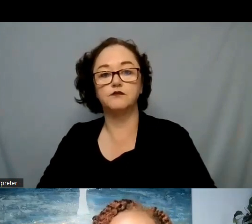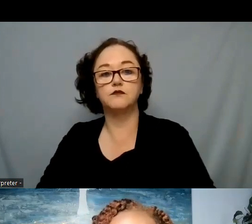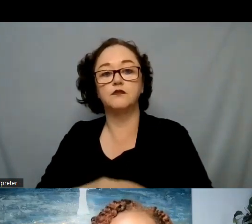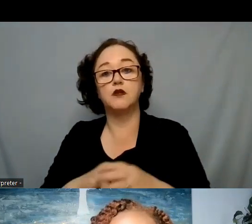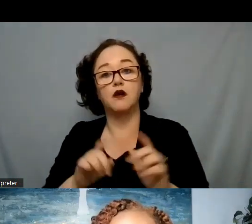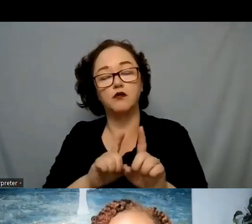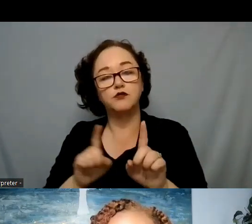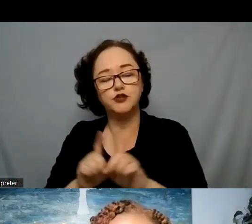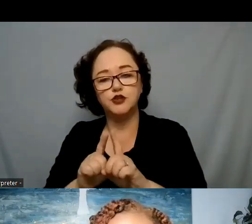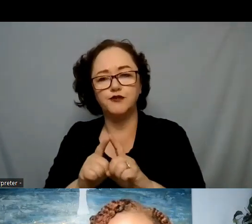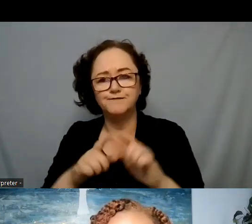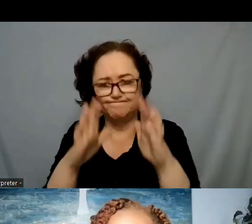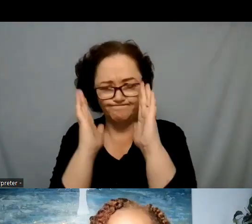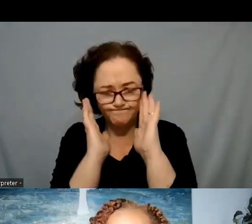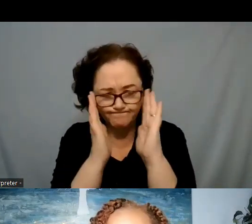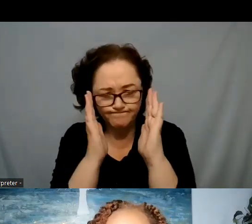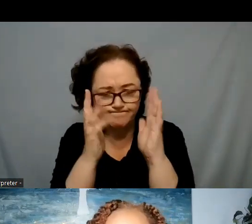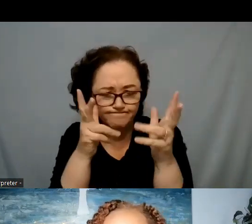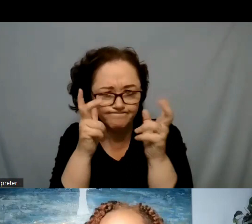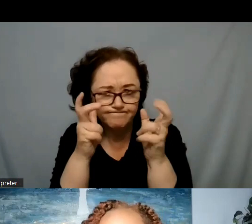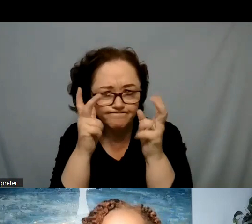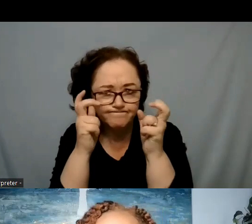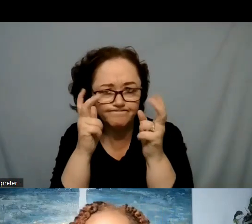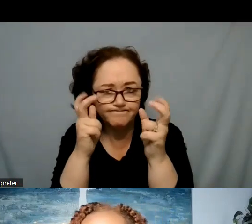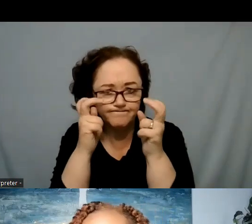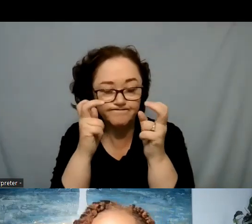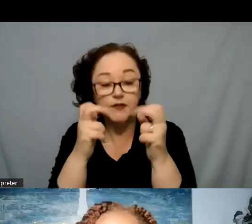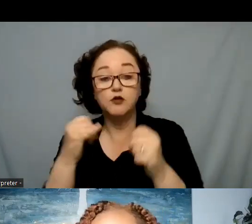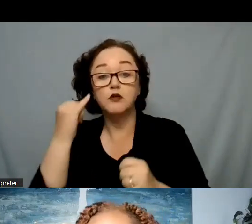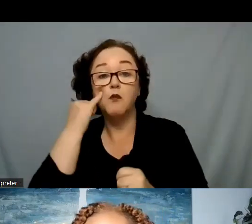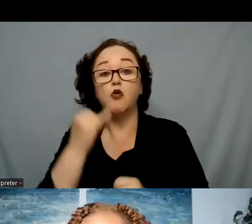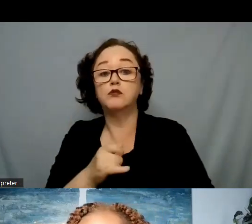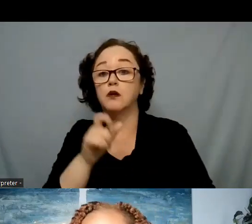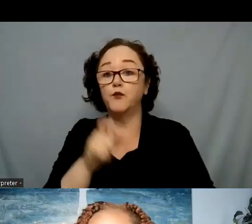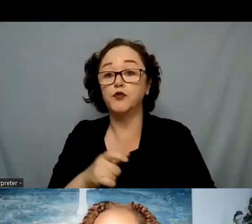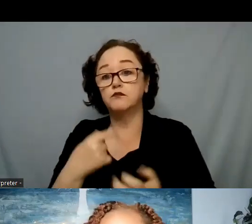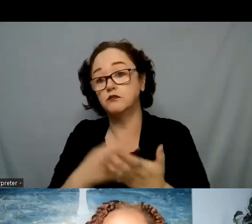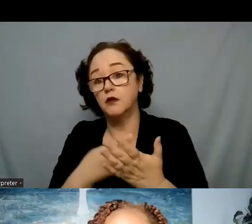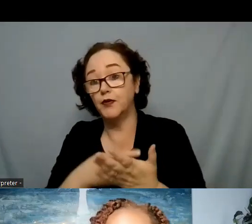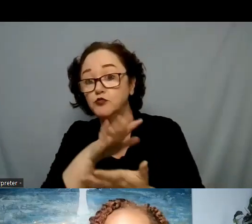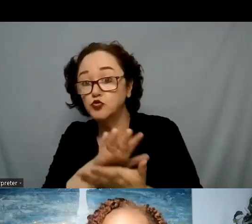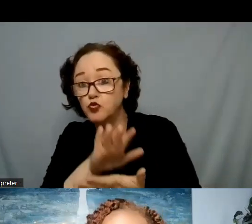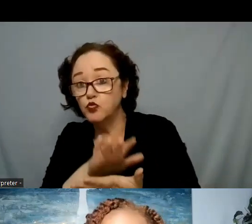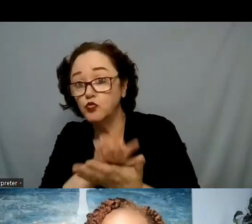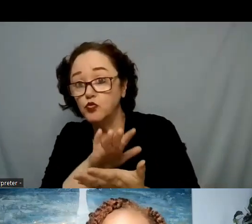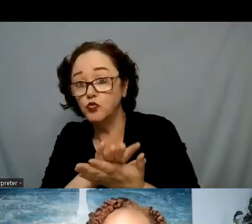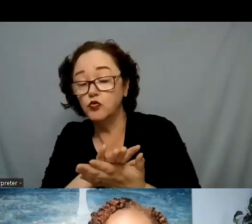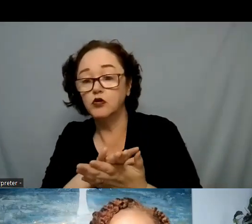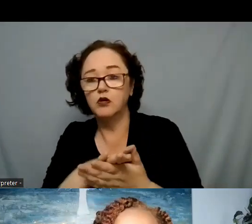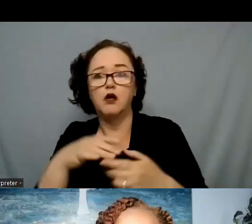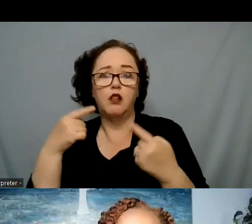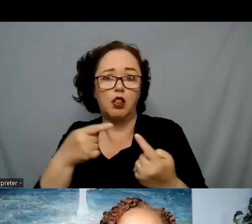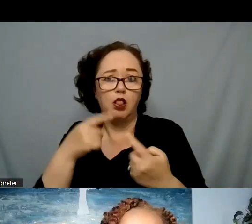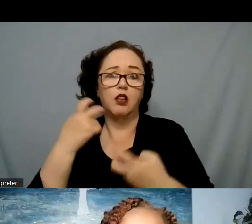make sure that I'm hearing so if the person is talking about difficulties at school that's where validation becomes